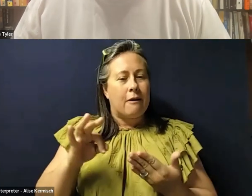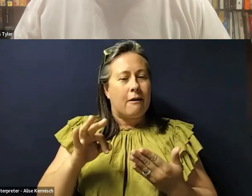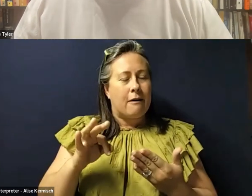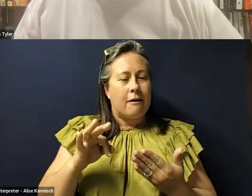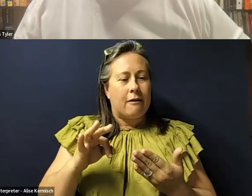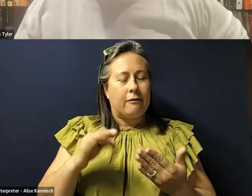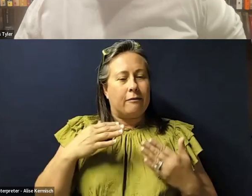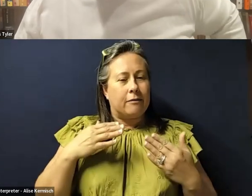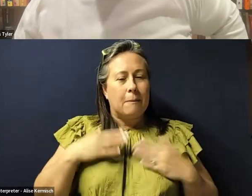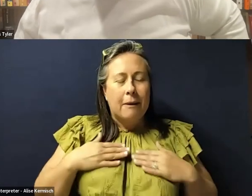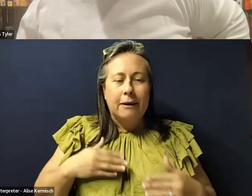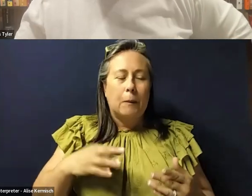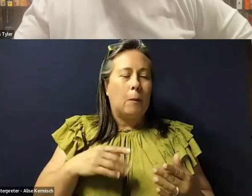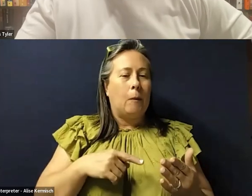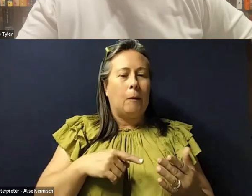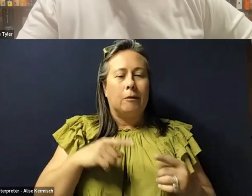and bodily variation.